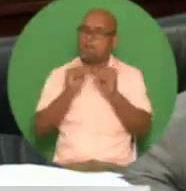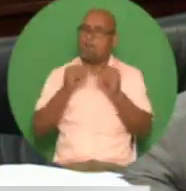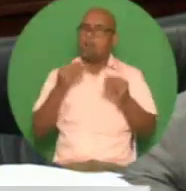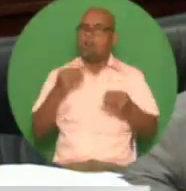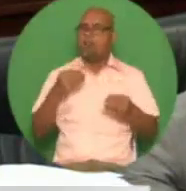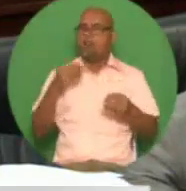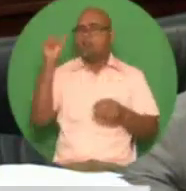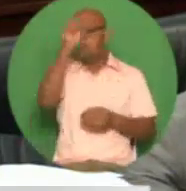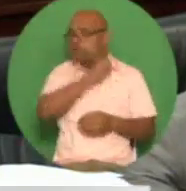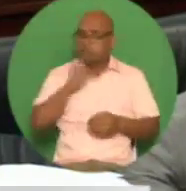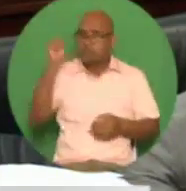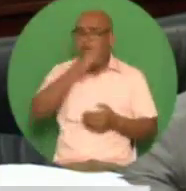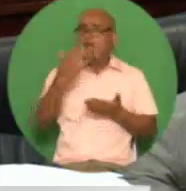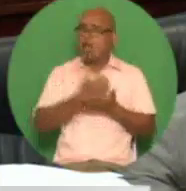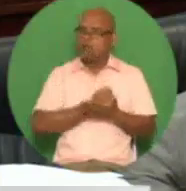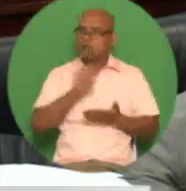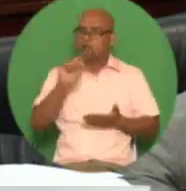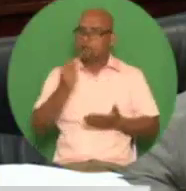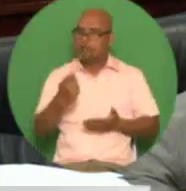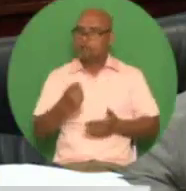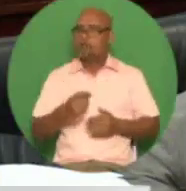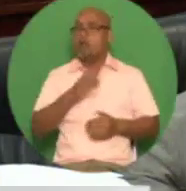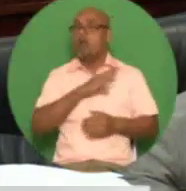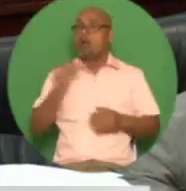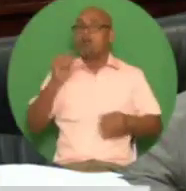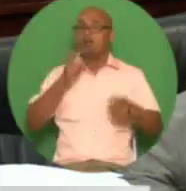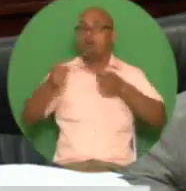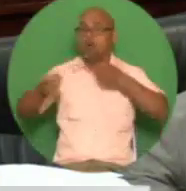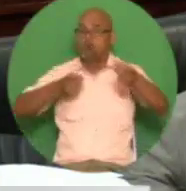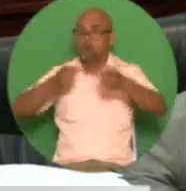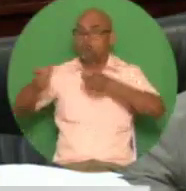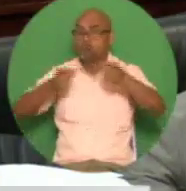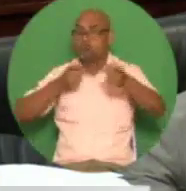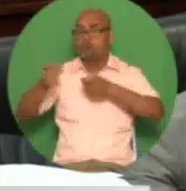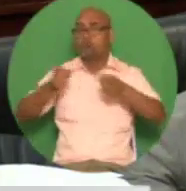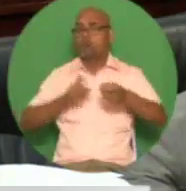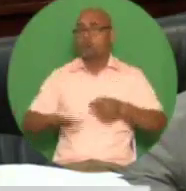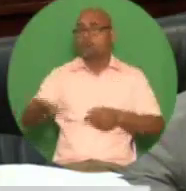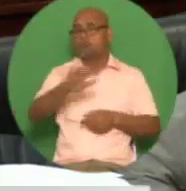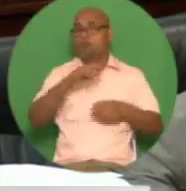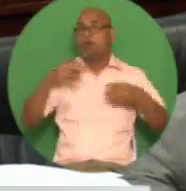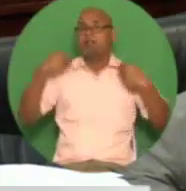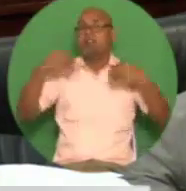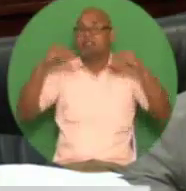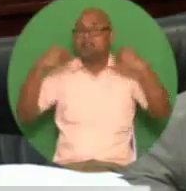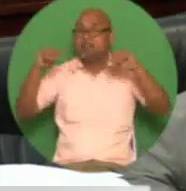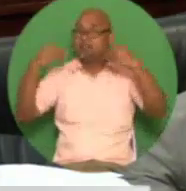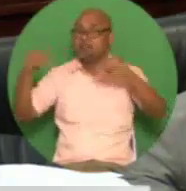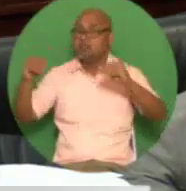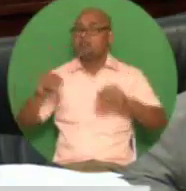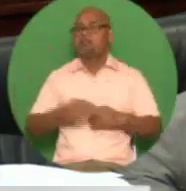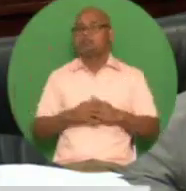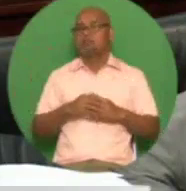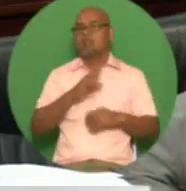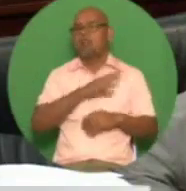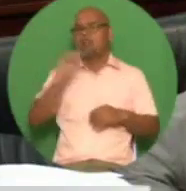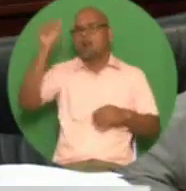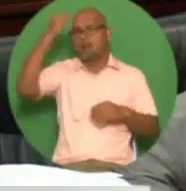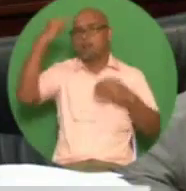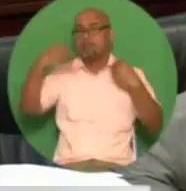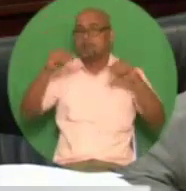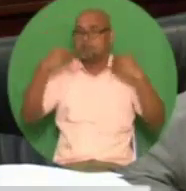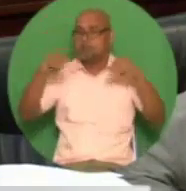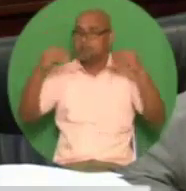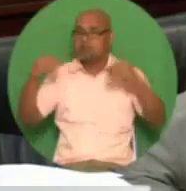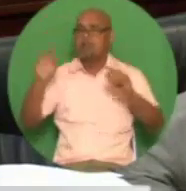administration efforts and tight control over public expenditure which is framed over the medium term madam speaker our main